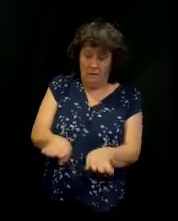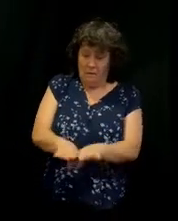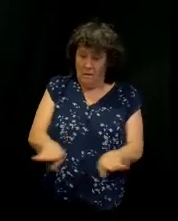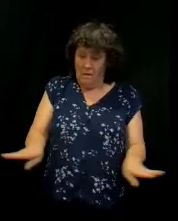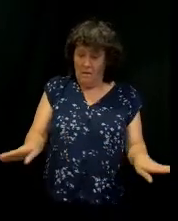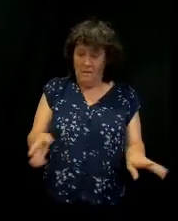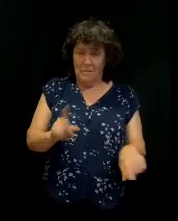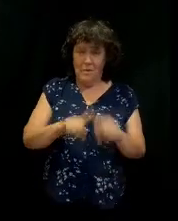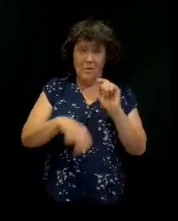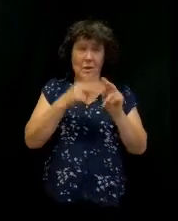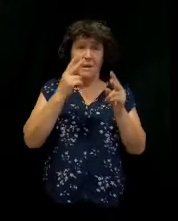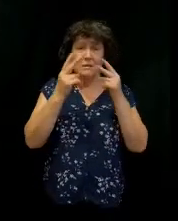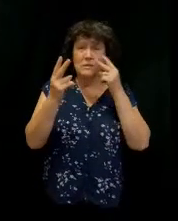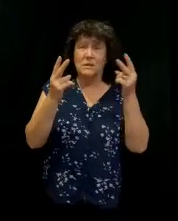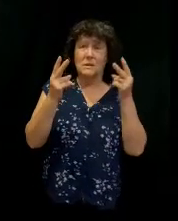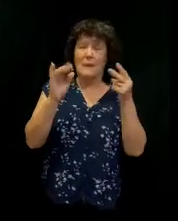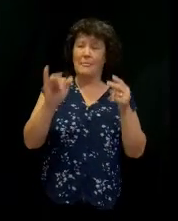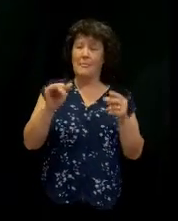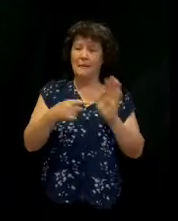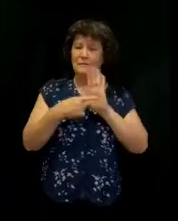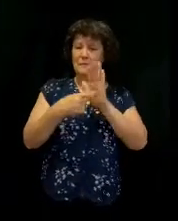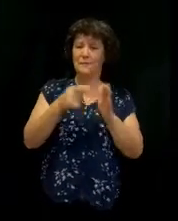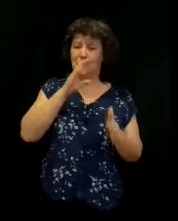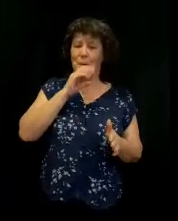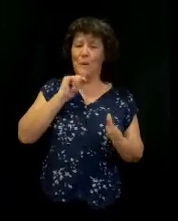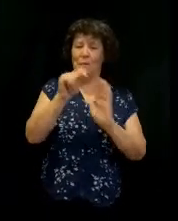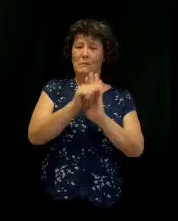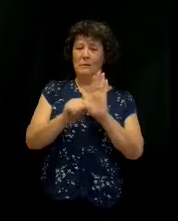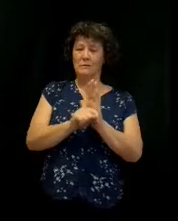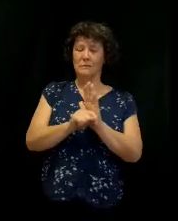That was Old Covenant. That's Old Testament.